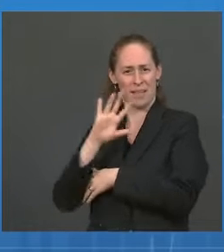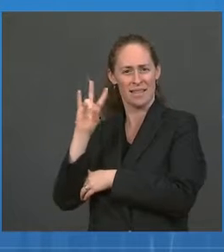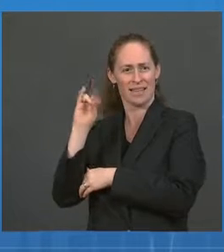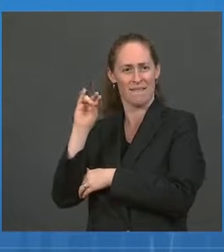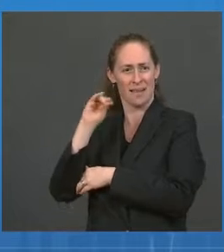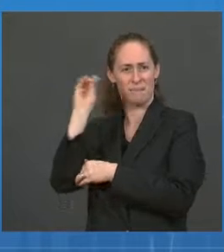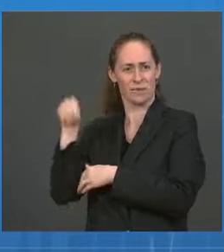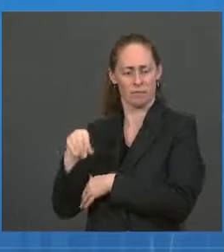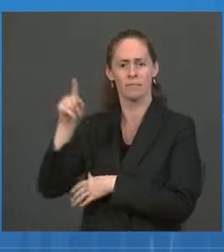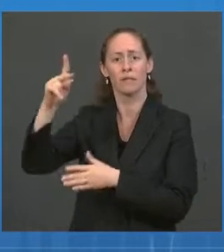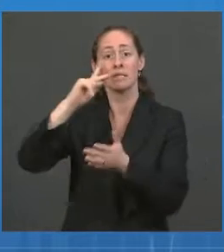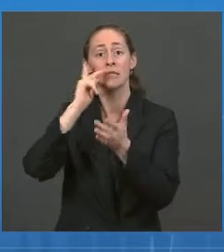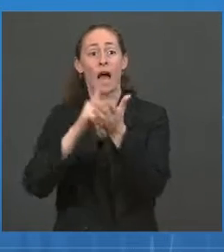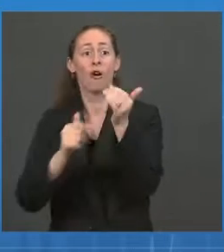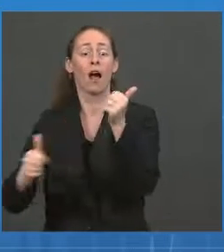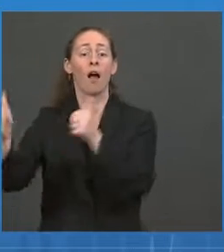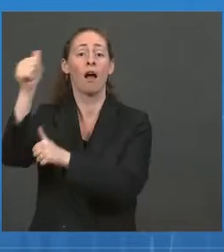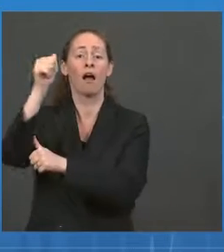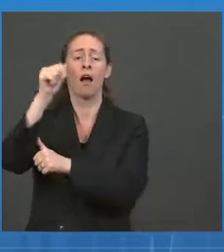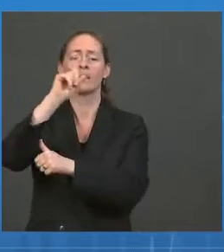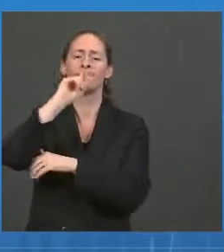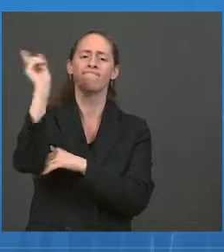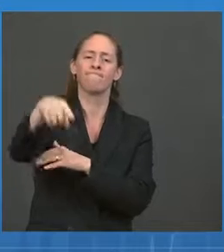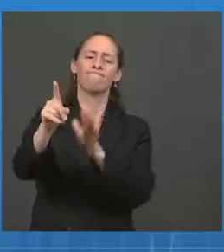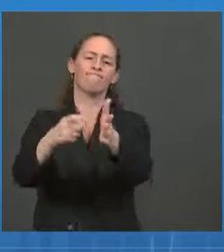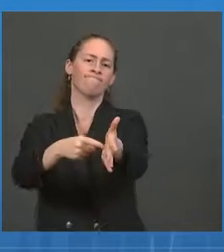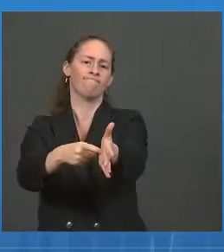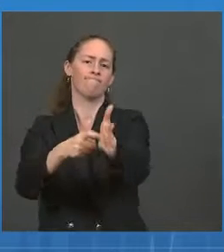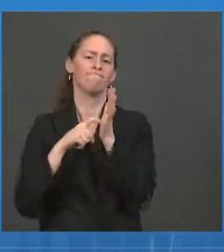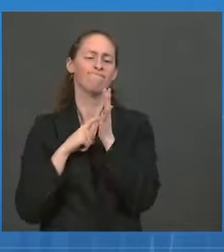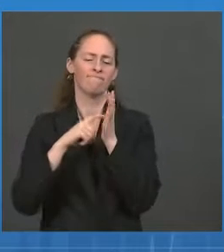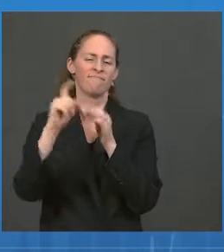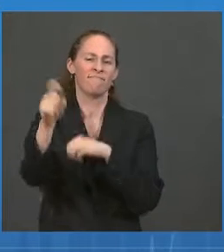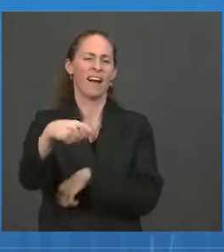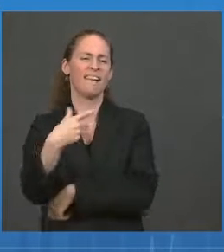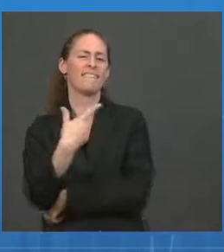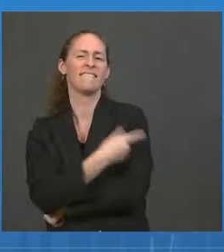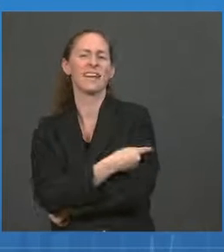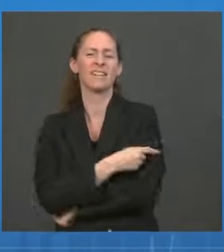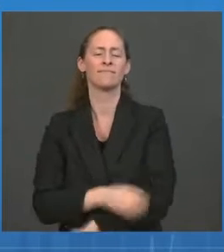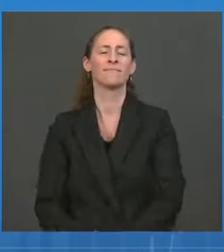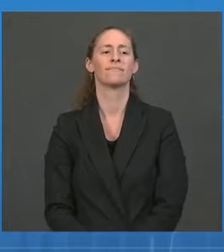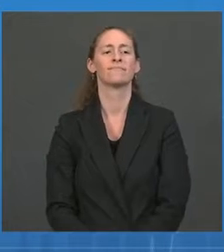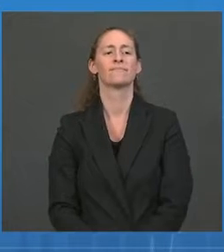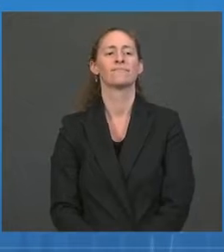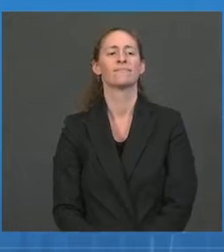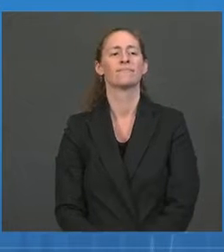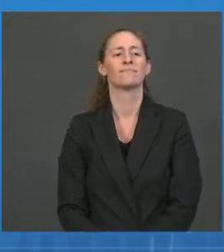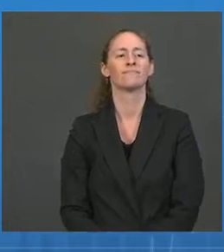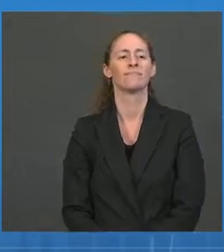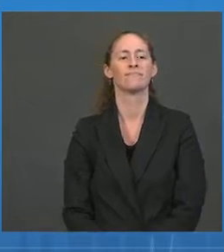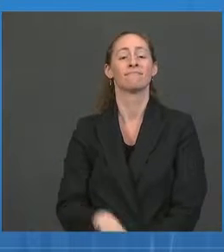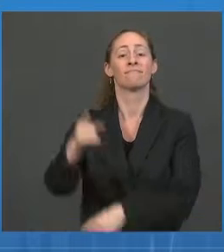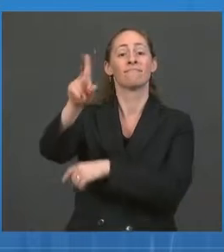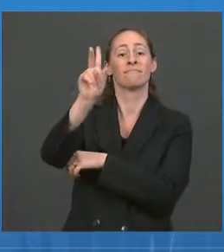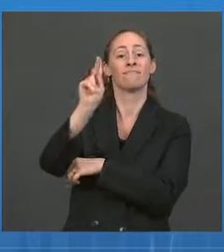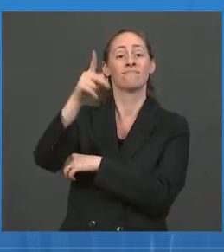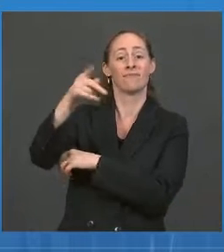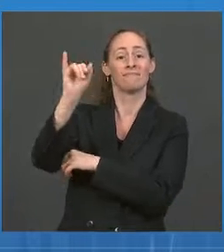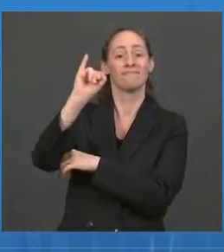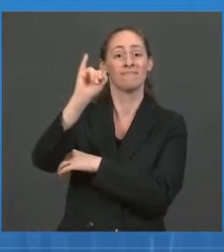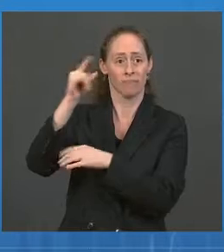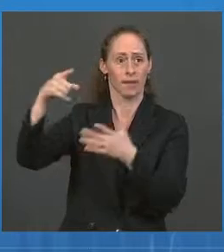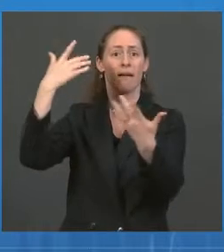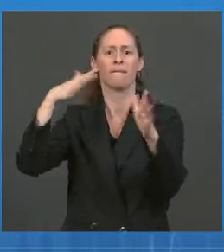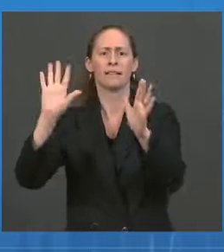directed the military to acquire vaccinations. Kaiser Permanente, which instituted its requirements last